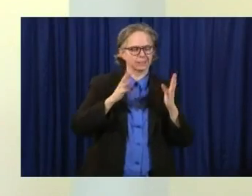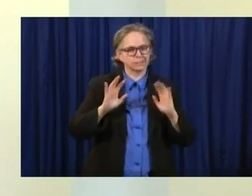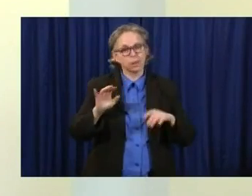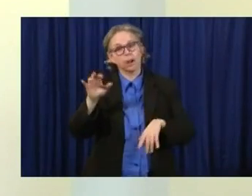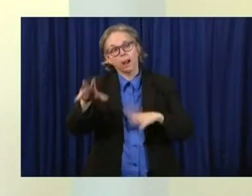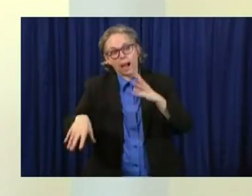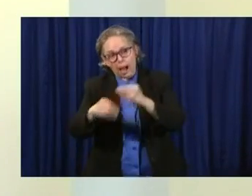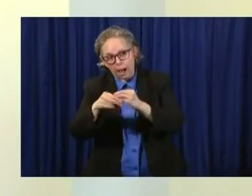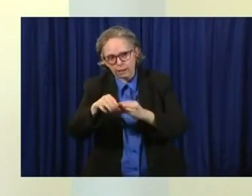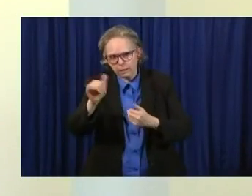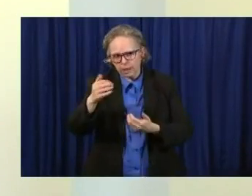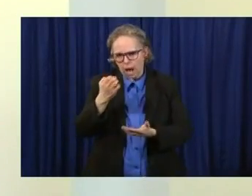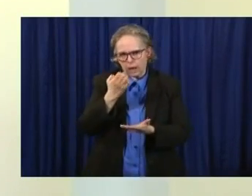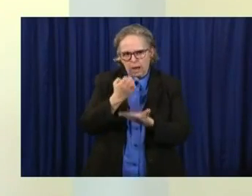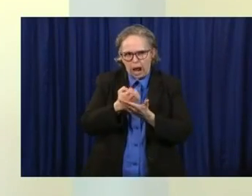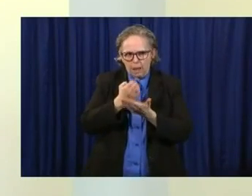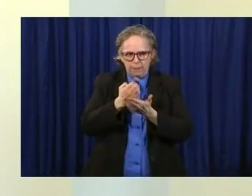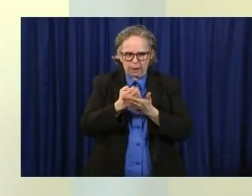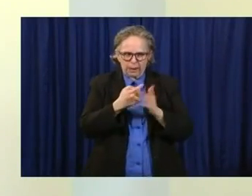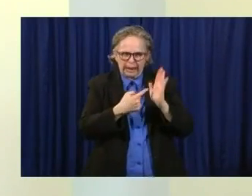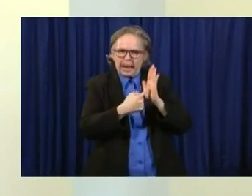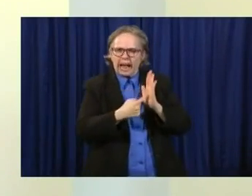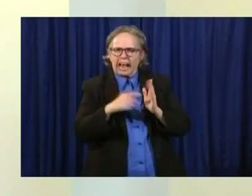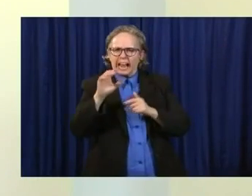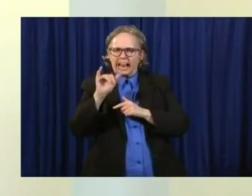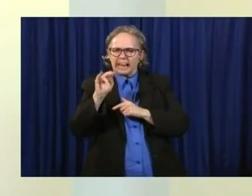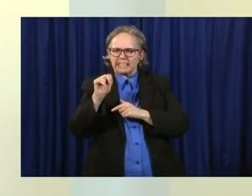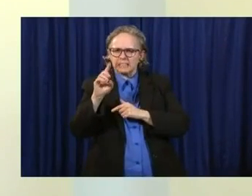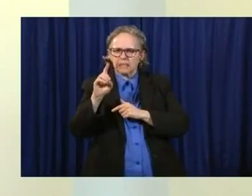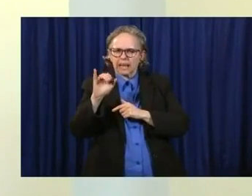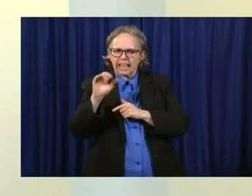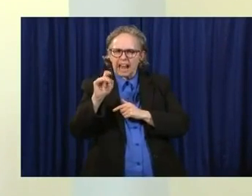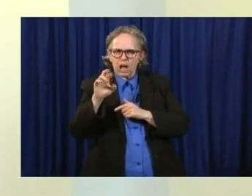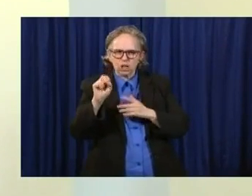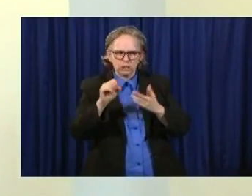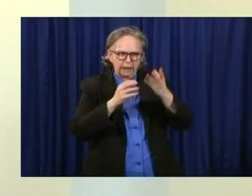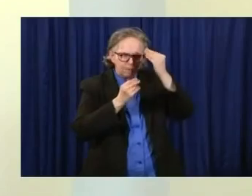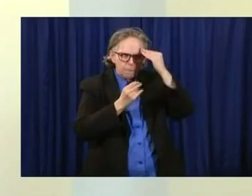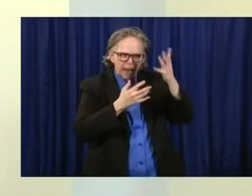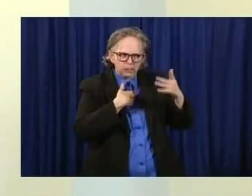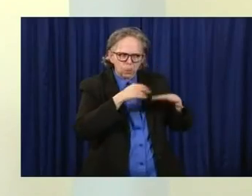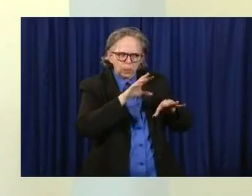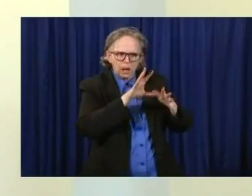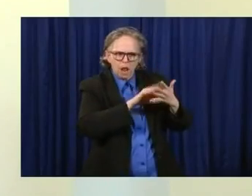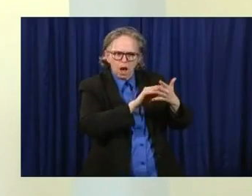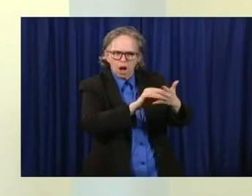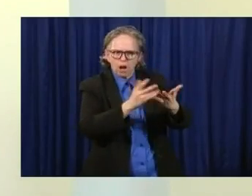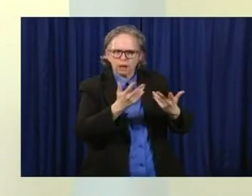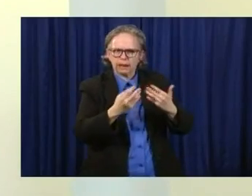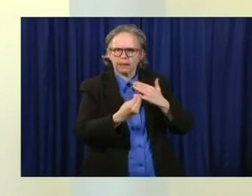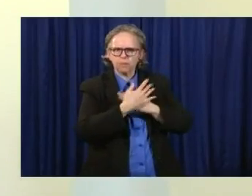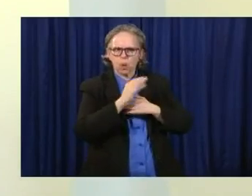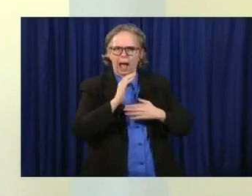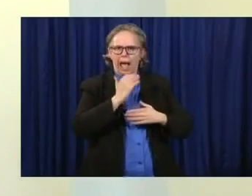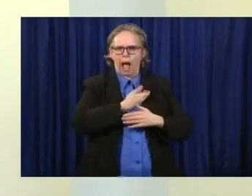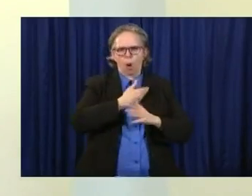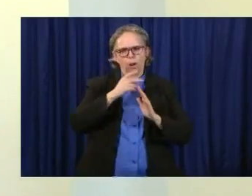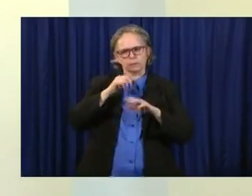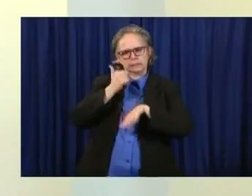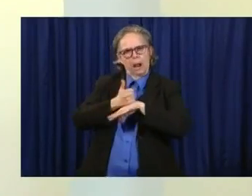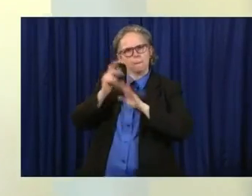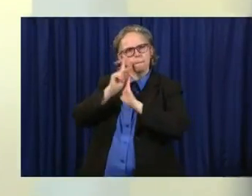well, because all of that is really interesting information, especially for policymakers who have to make really hard decisions.